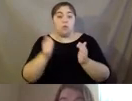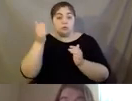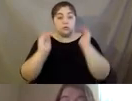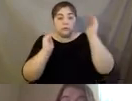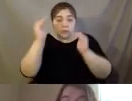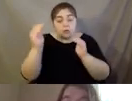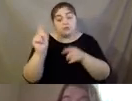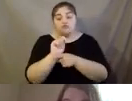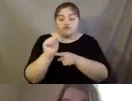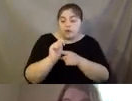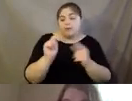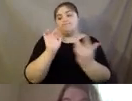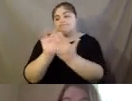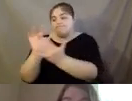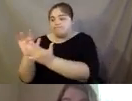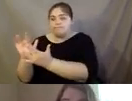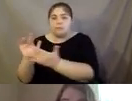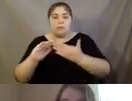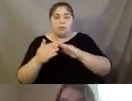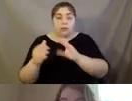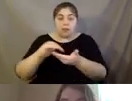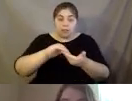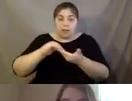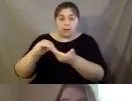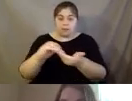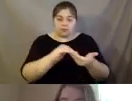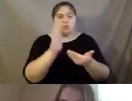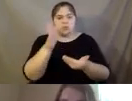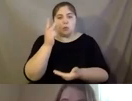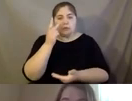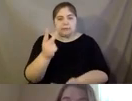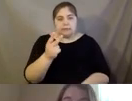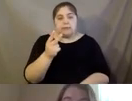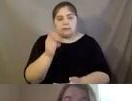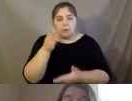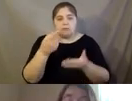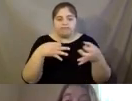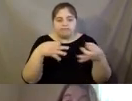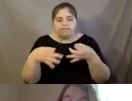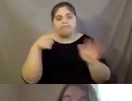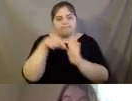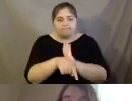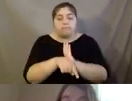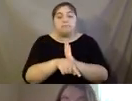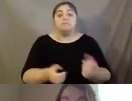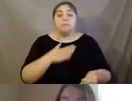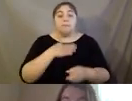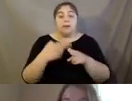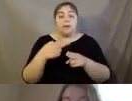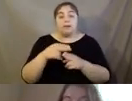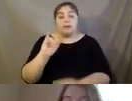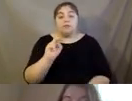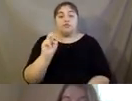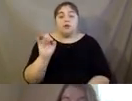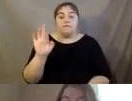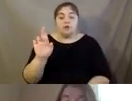and outreach and community collaboration, which you will all get to see in just a second here. But again, my name is Jennifer Corradino. I